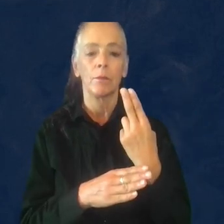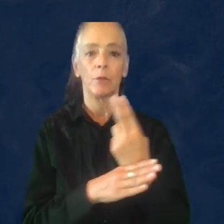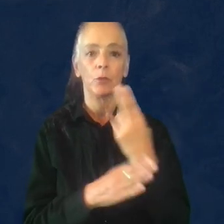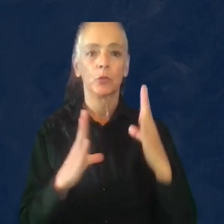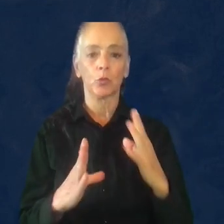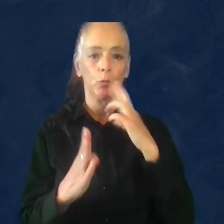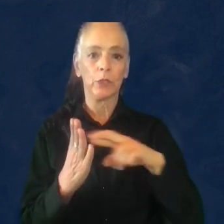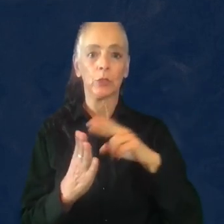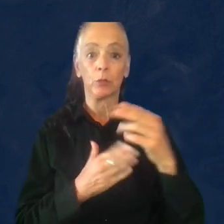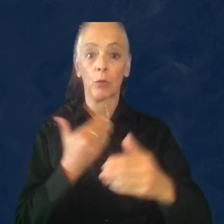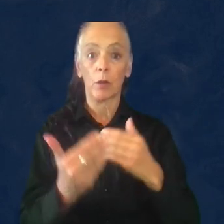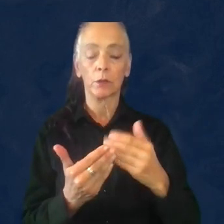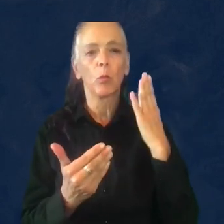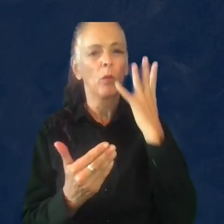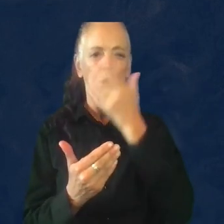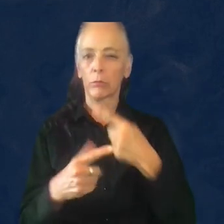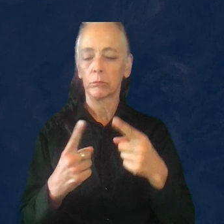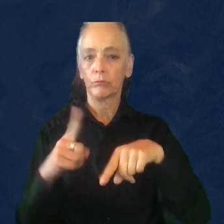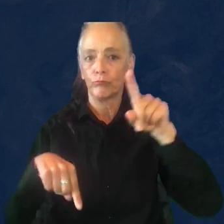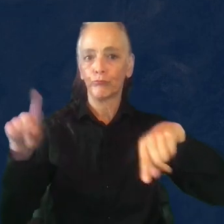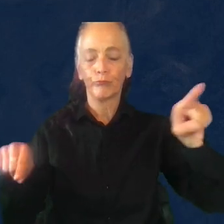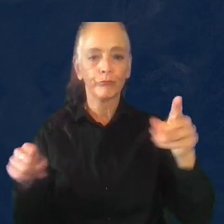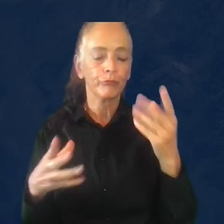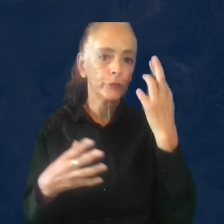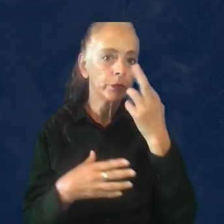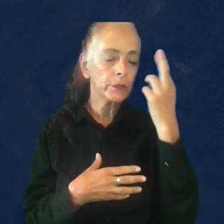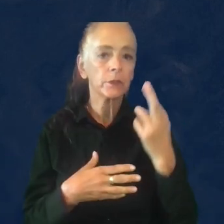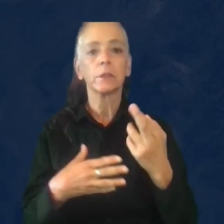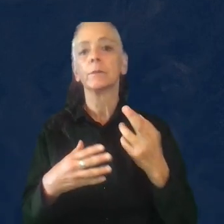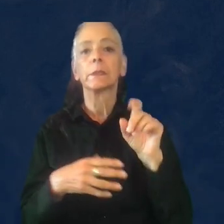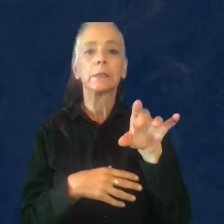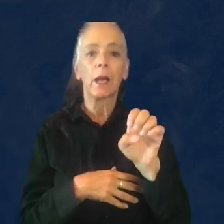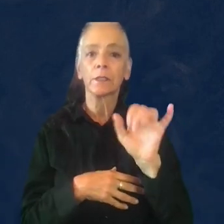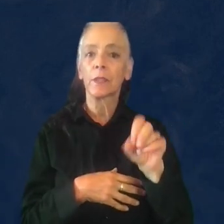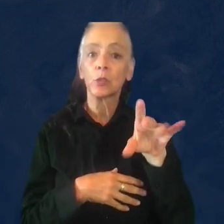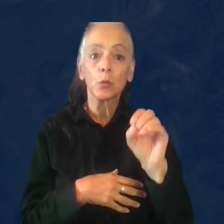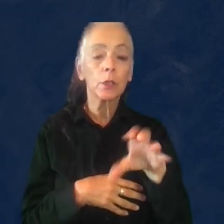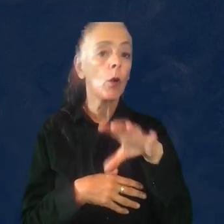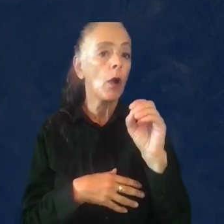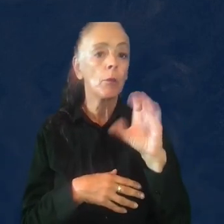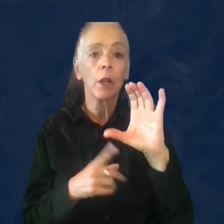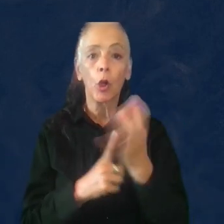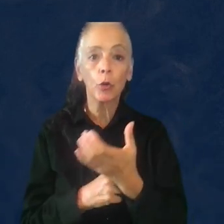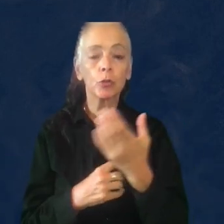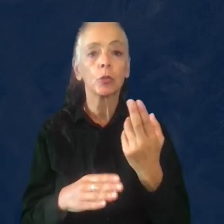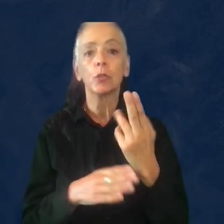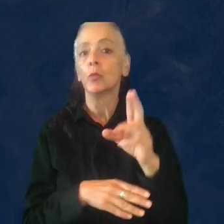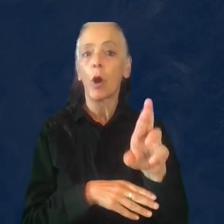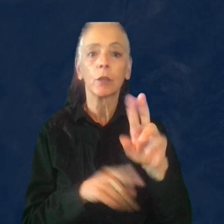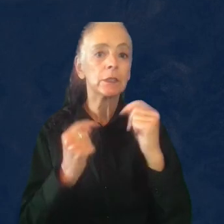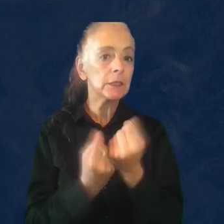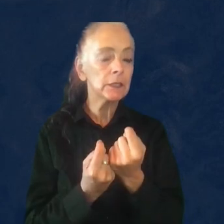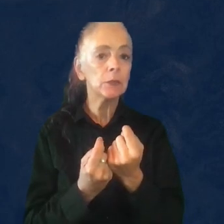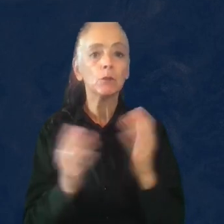different depending on a lot of different things, whether it's the size of the studio, the company culture, the size of the user research team, whether it's embedded or a